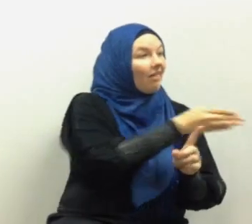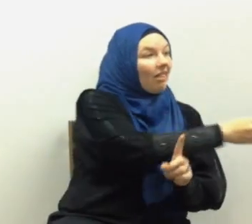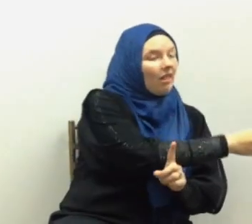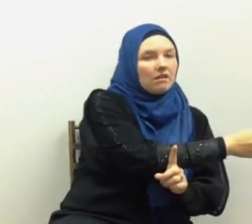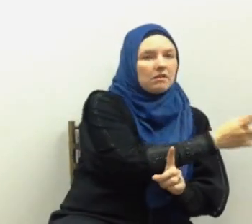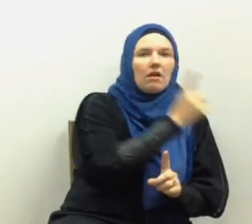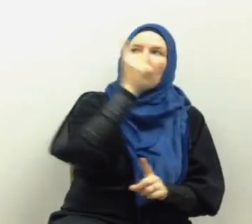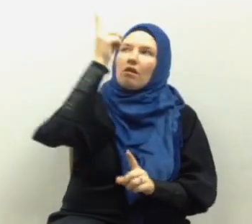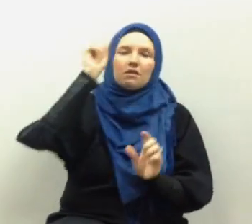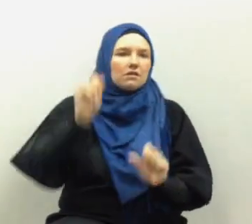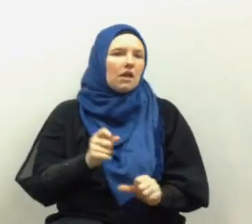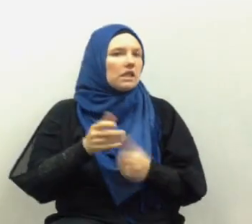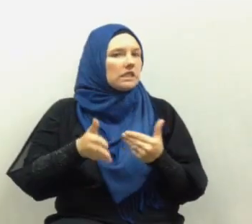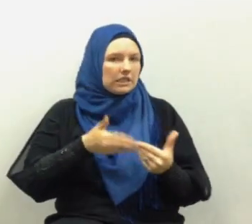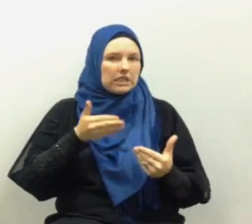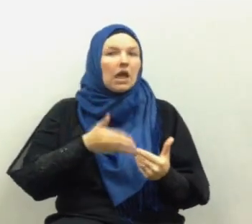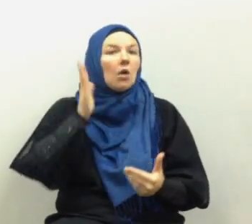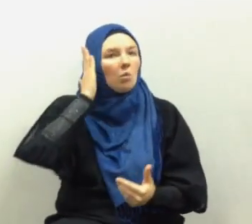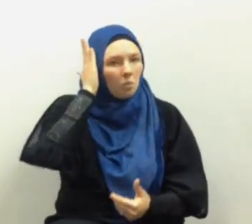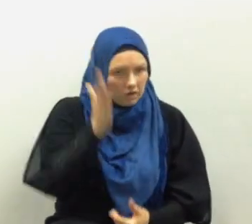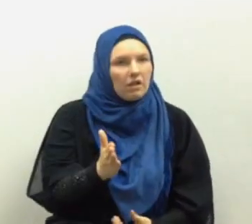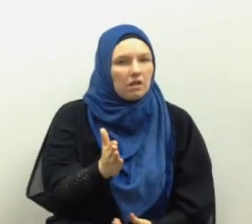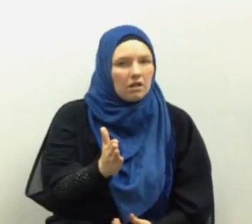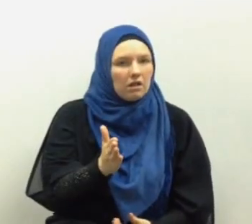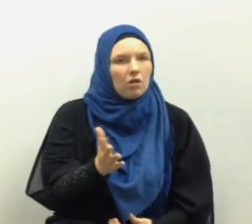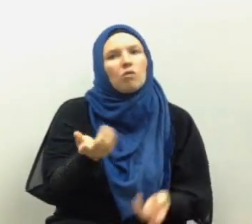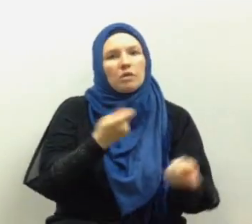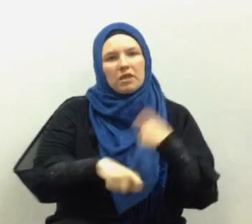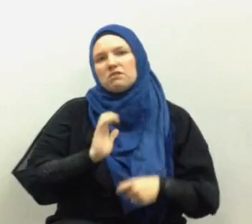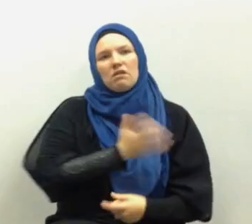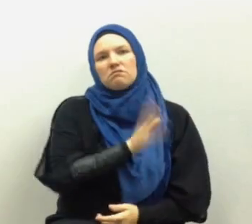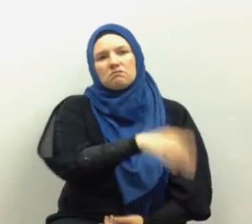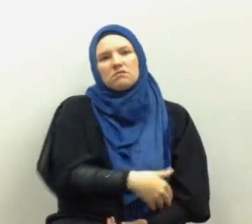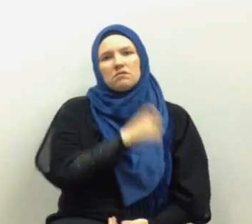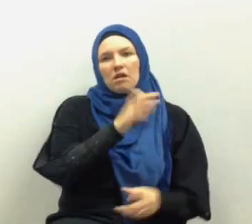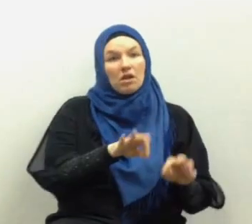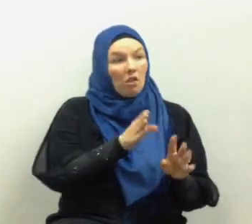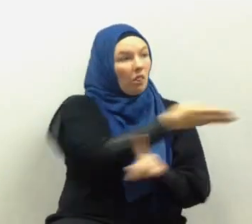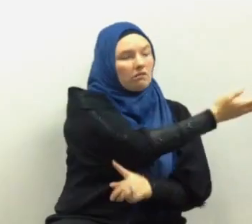Allah can easily and would easily replace us